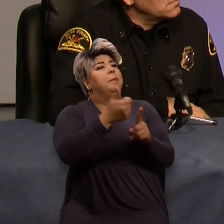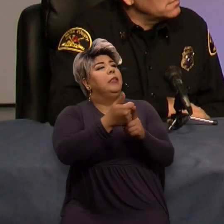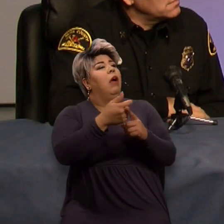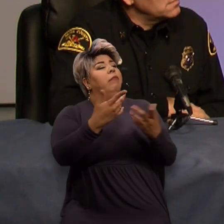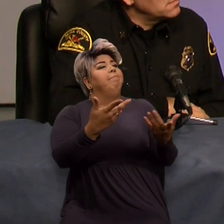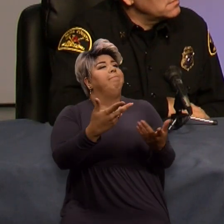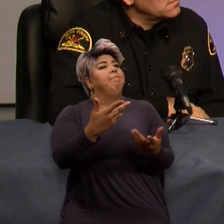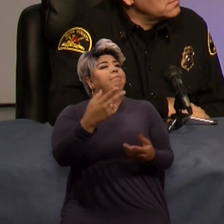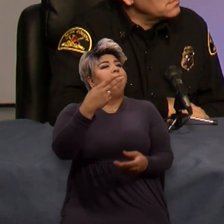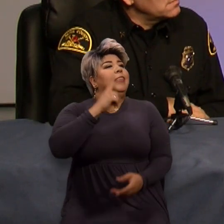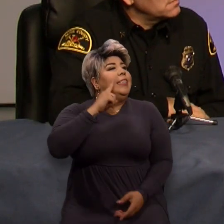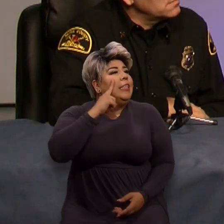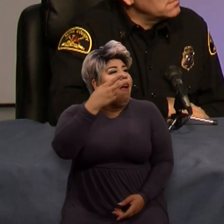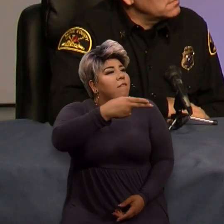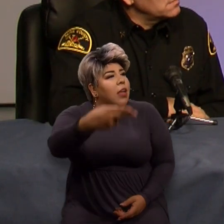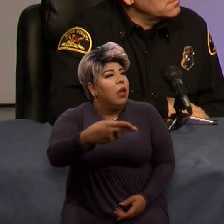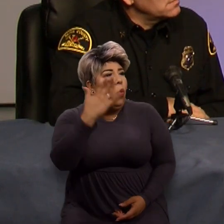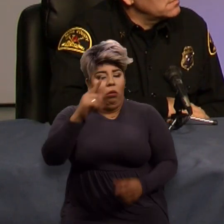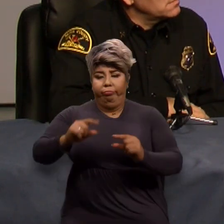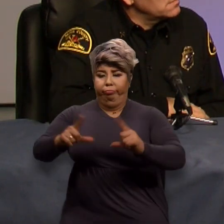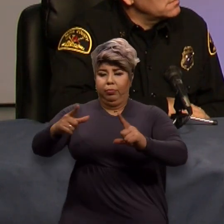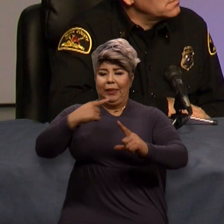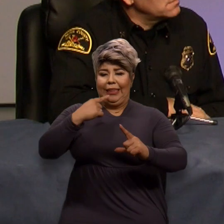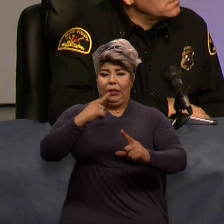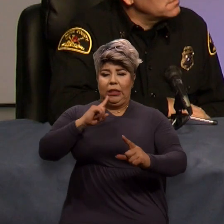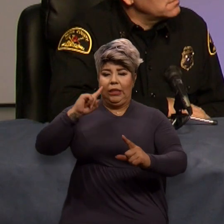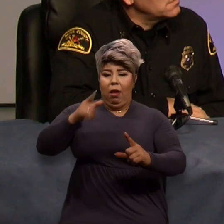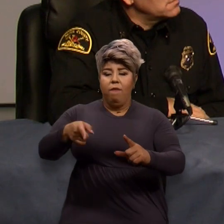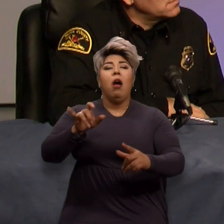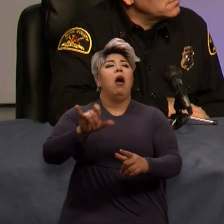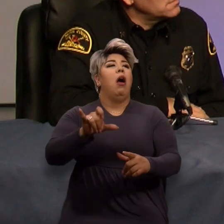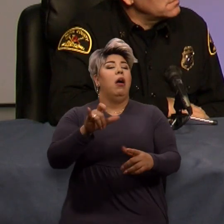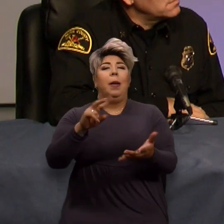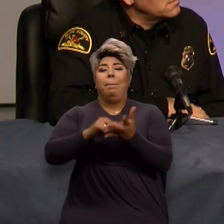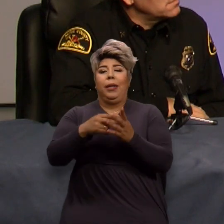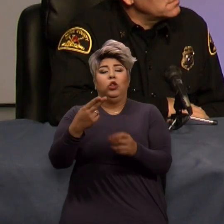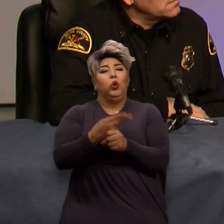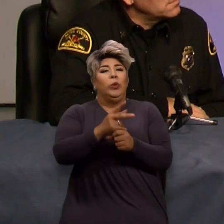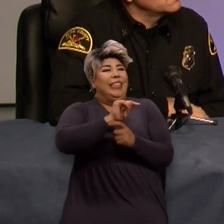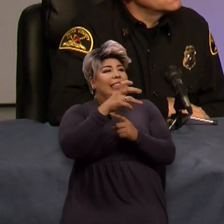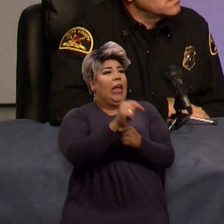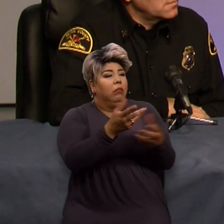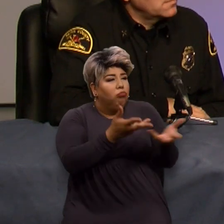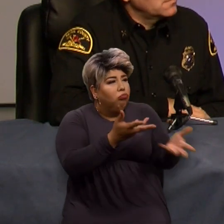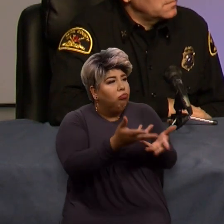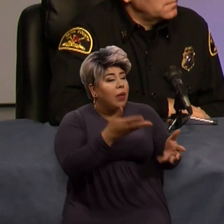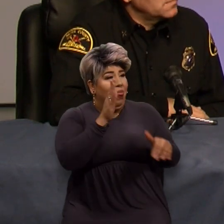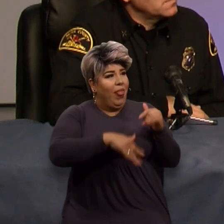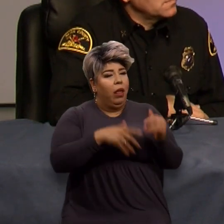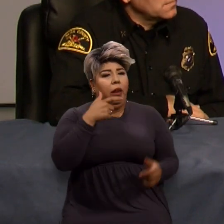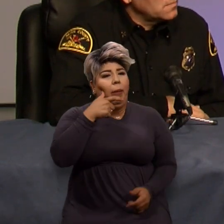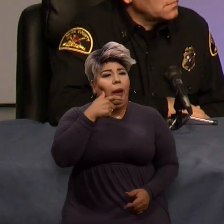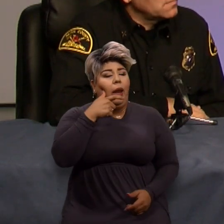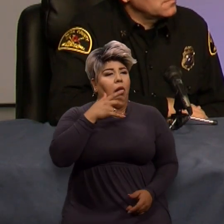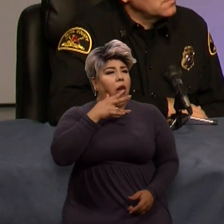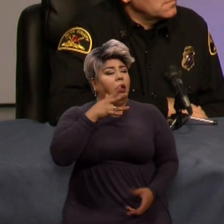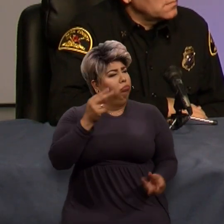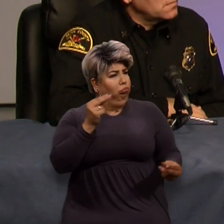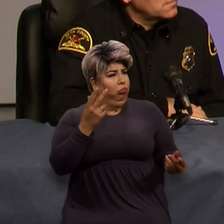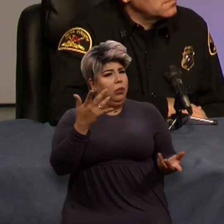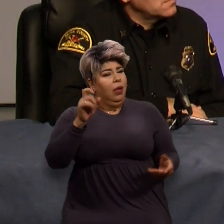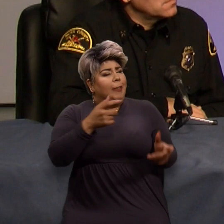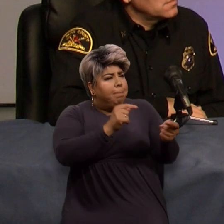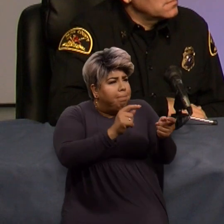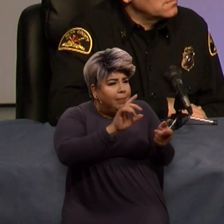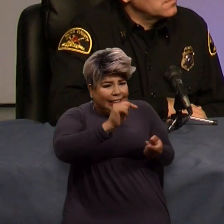it comes up and alerts me that you're hearing impaired. So I know that I need to use the texting feature to start talking to you because I need to find out what's wrong and